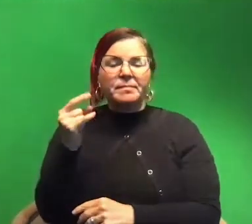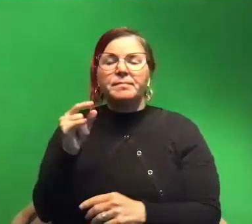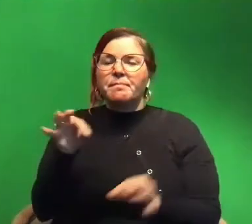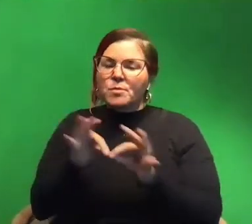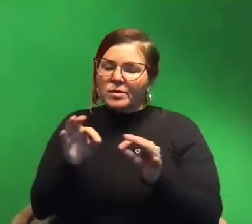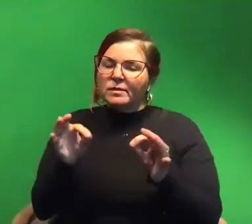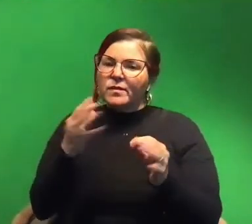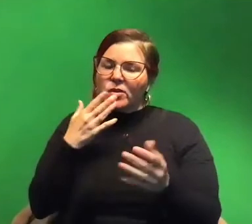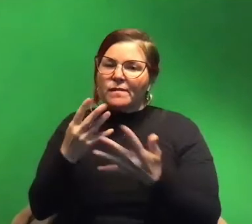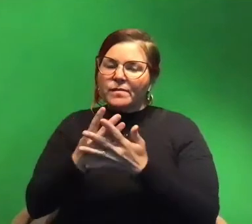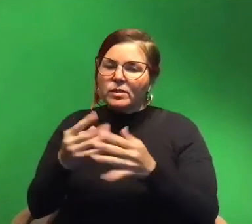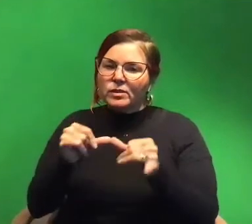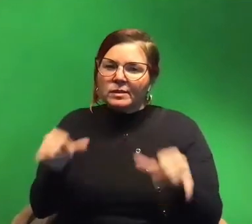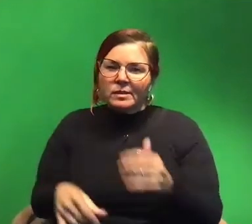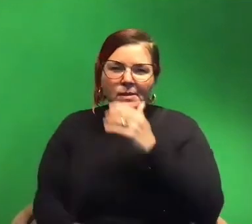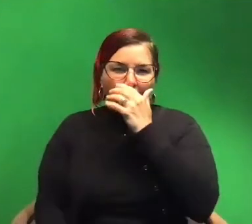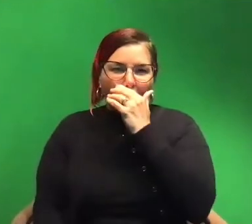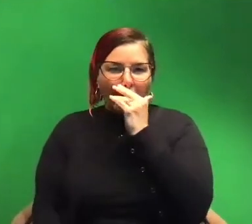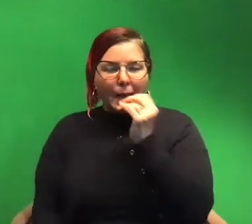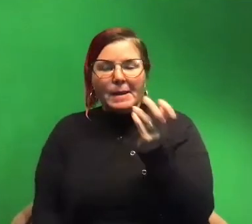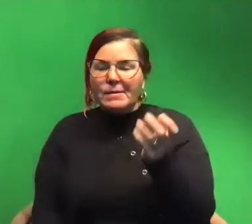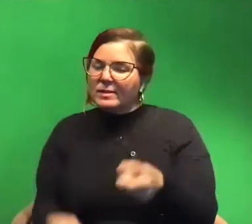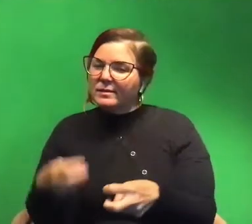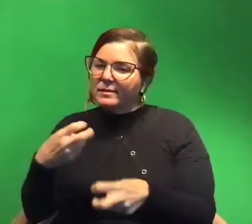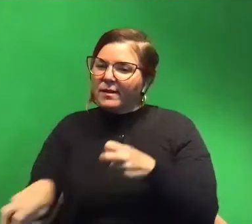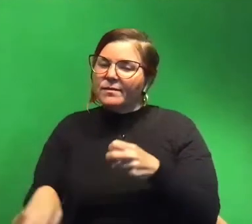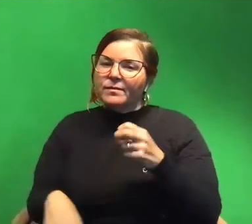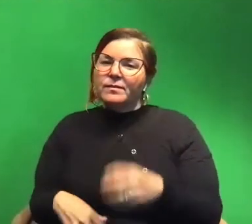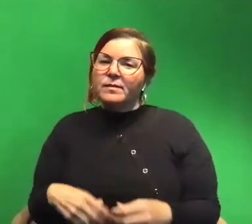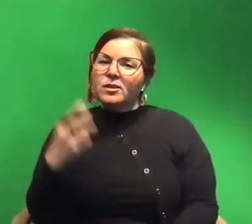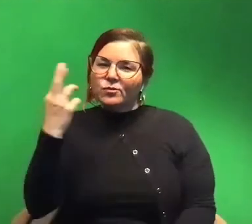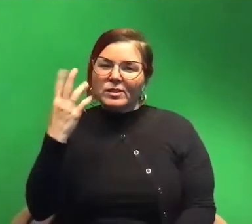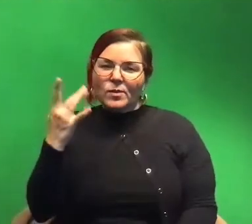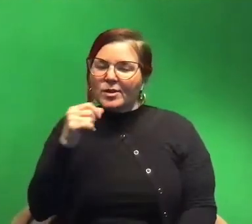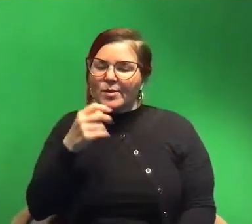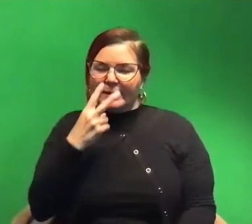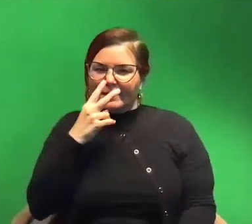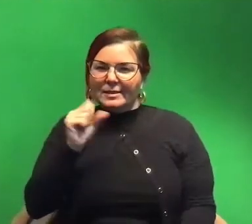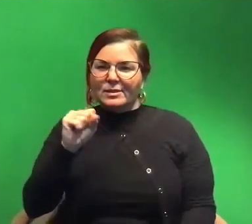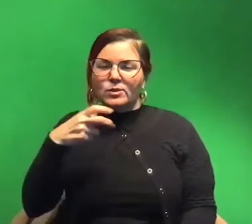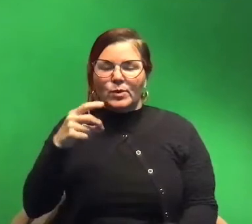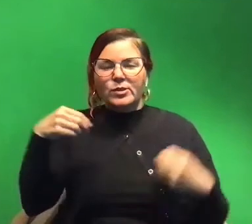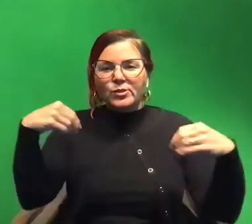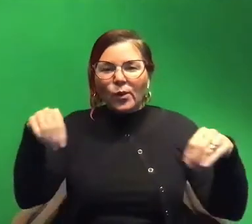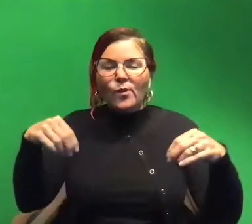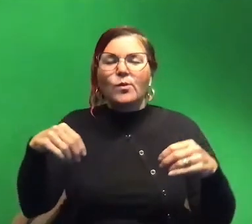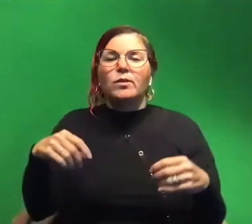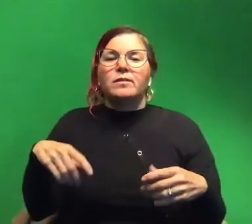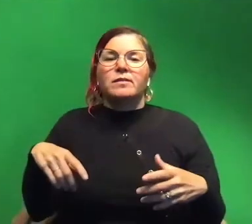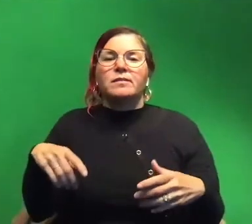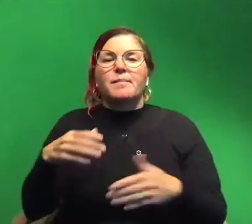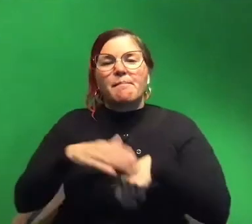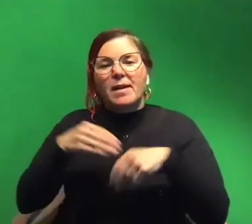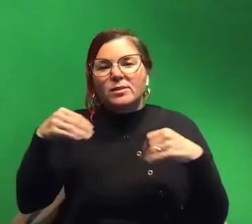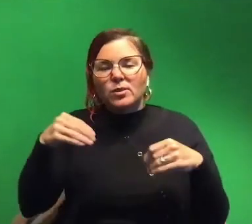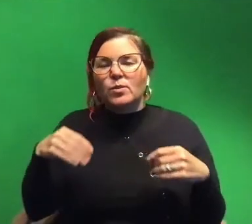systems um so it's tough like there's a reason you don't ever see squid being sold in pet stores